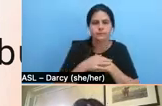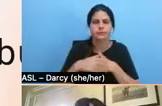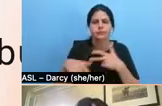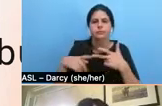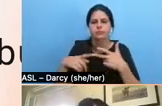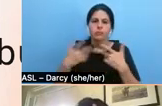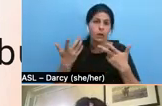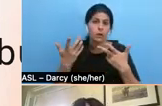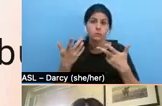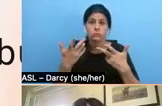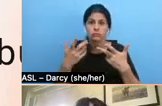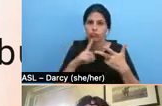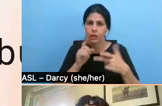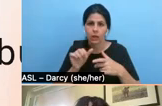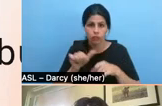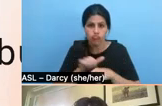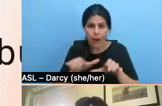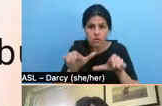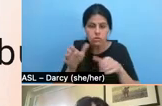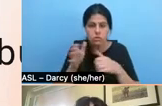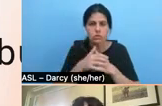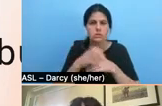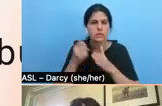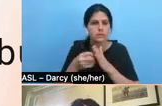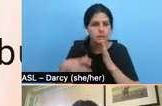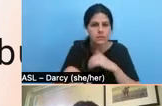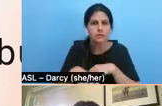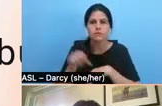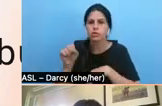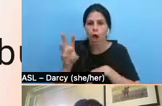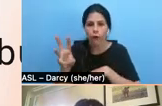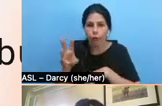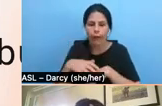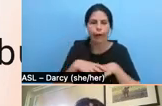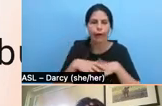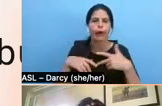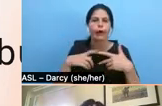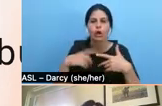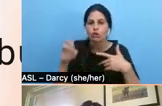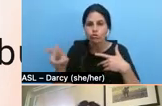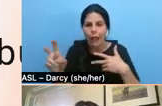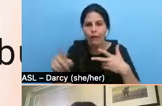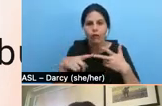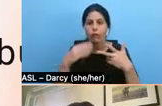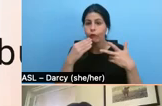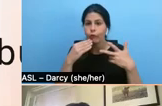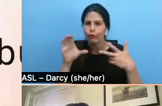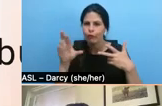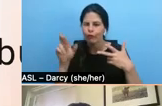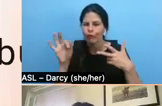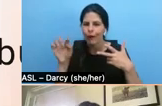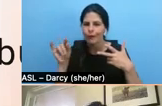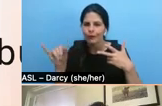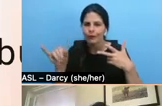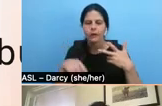software, equipment, travel, food, craft, you know, crafty, um, and then finishing costs